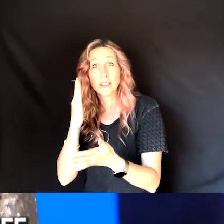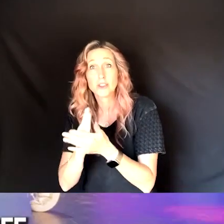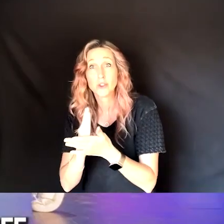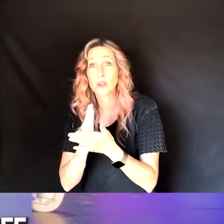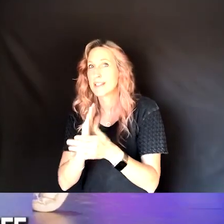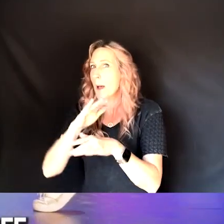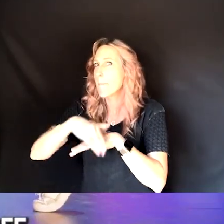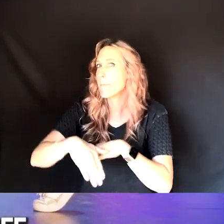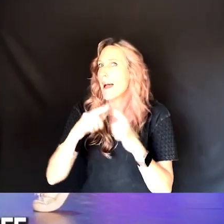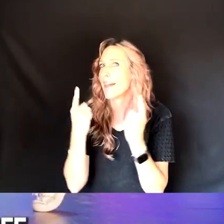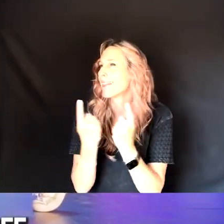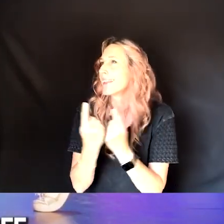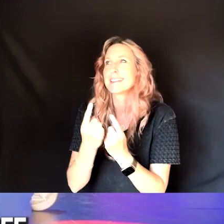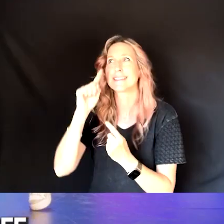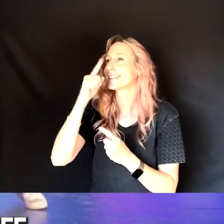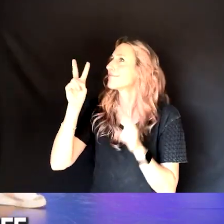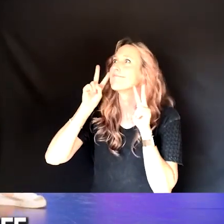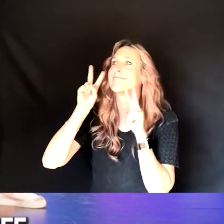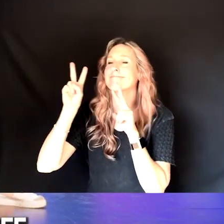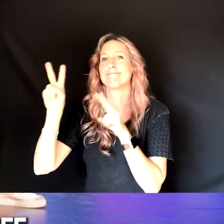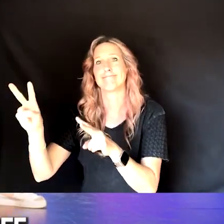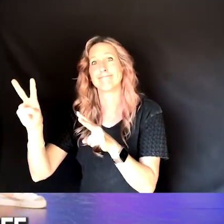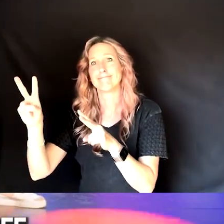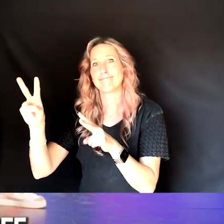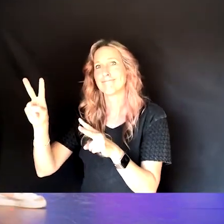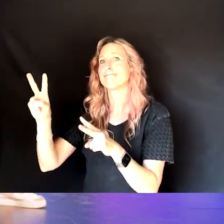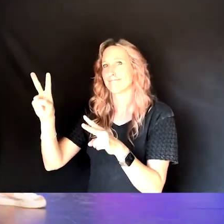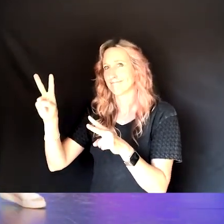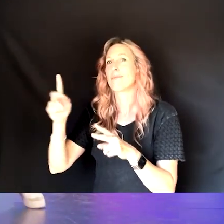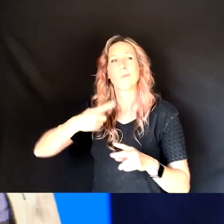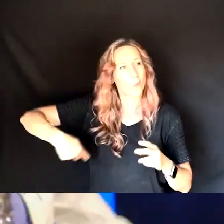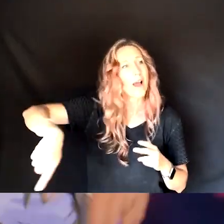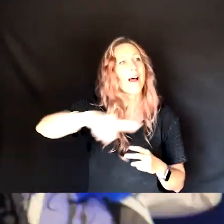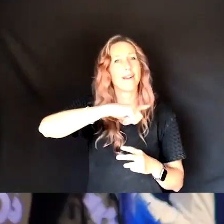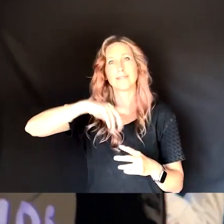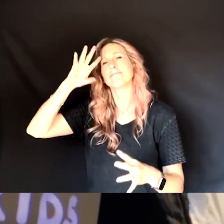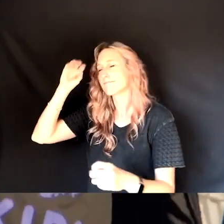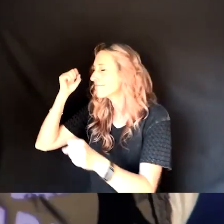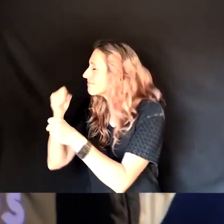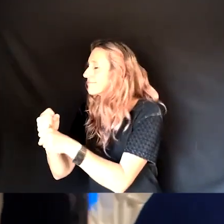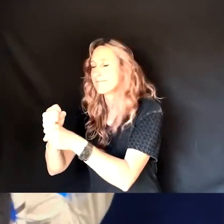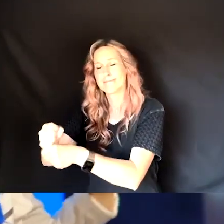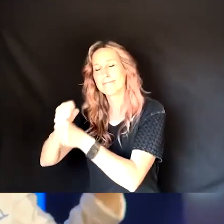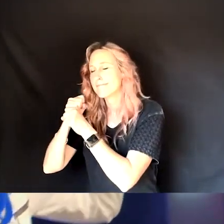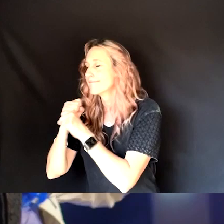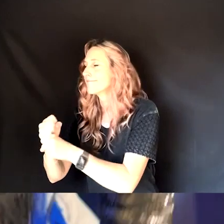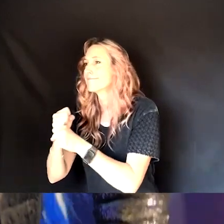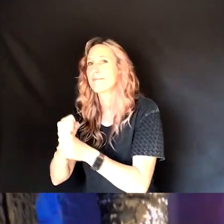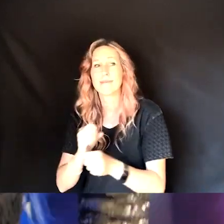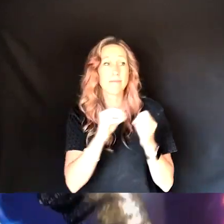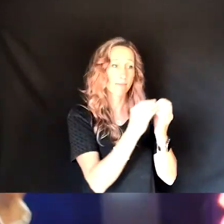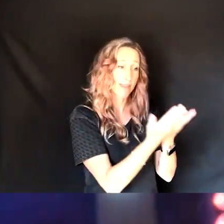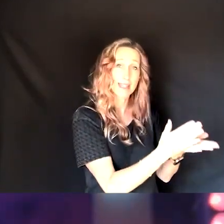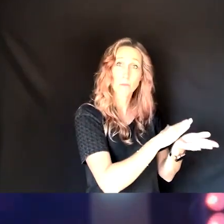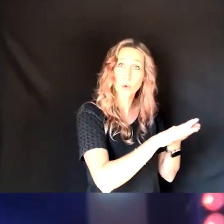for and assurance about what we do not see. We are about faith. We are about